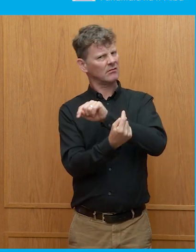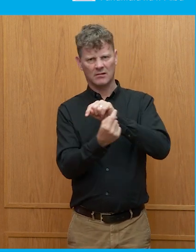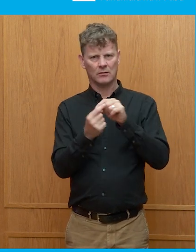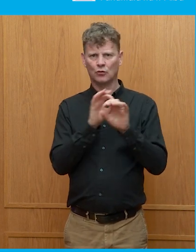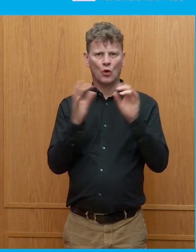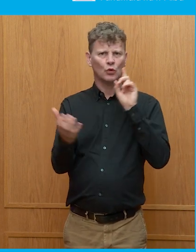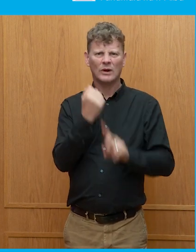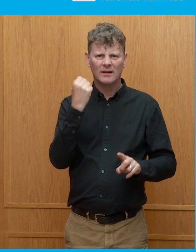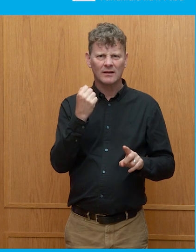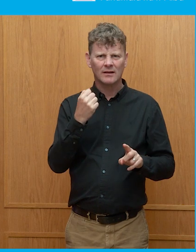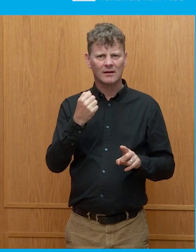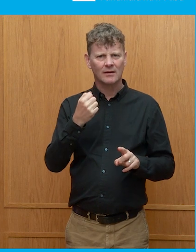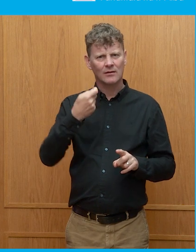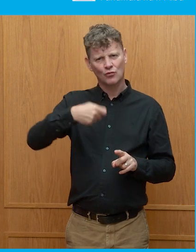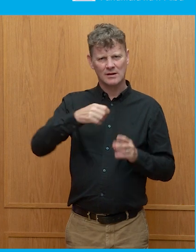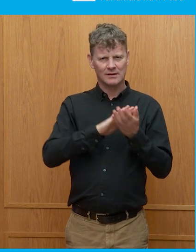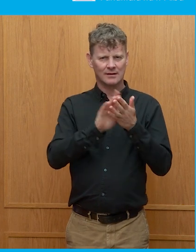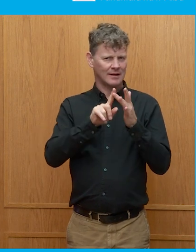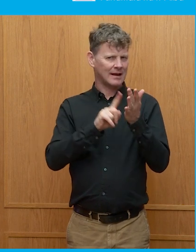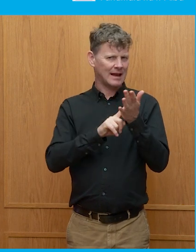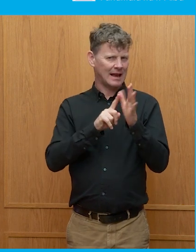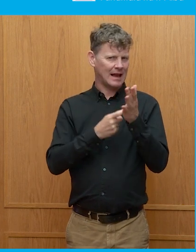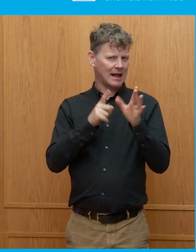Hillary Clinton's downfall.